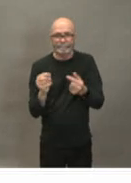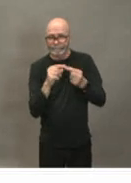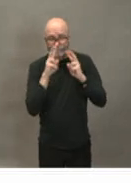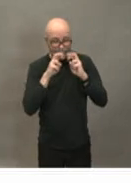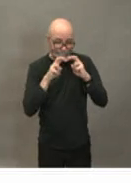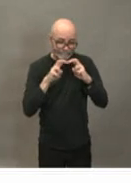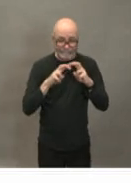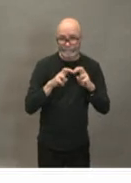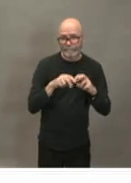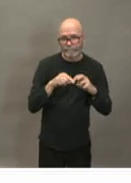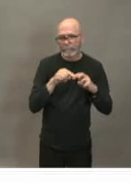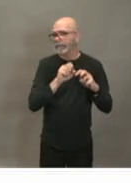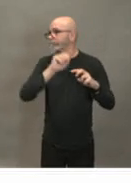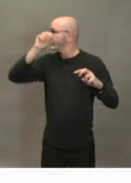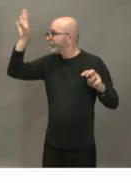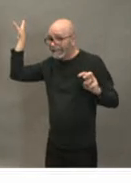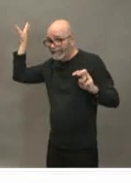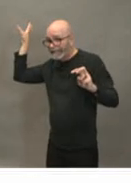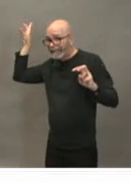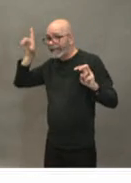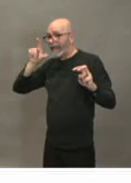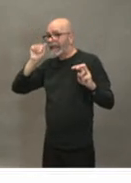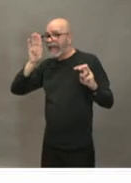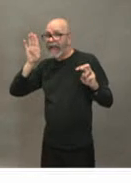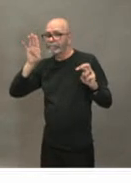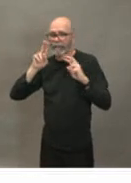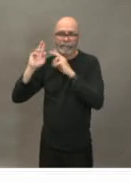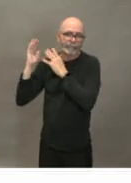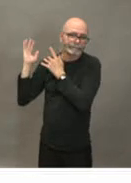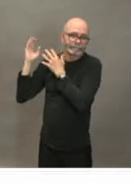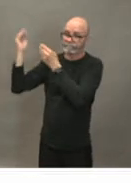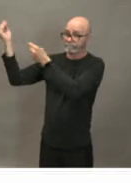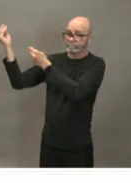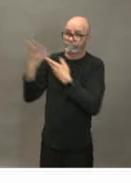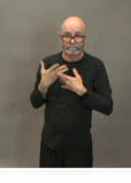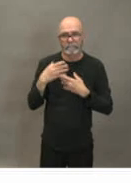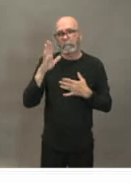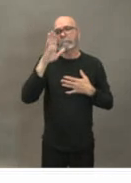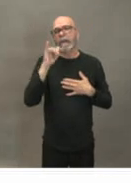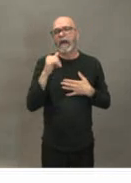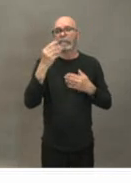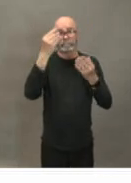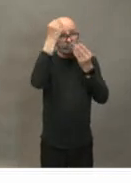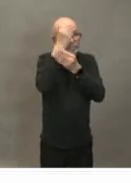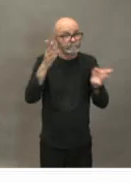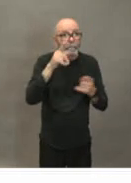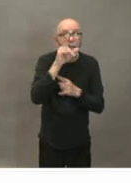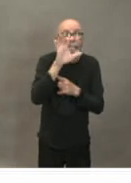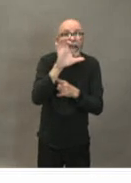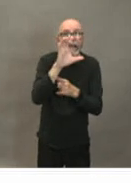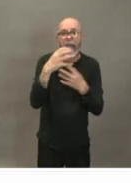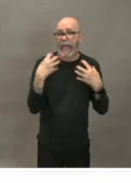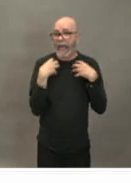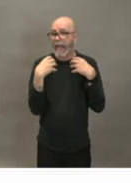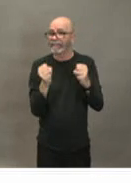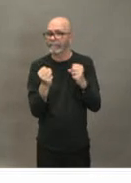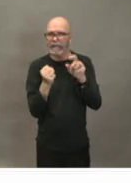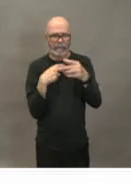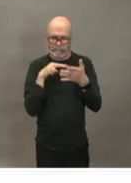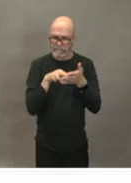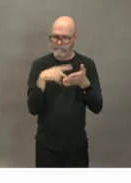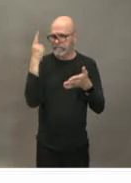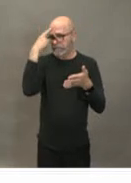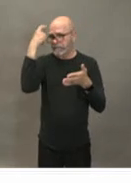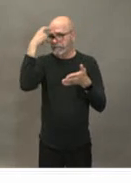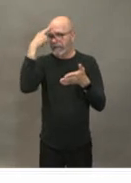sample is collected we get notified from public health uh of a suspect case so uh once that the